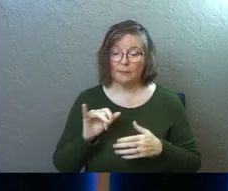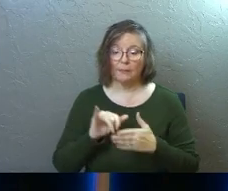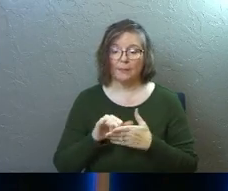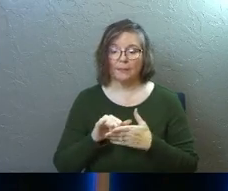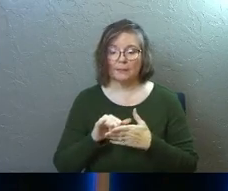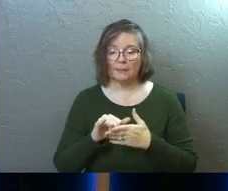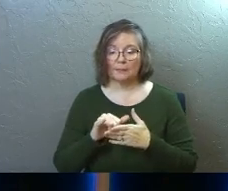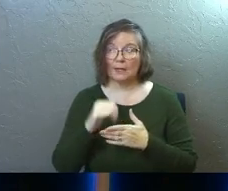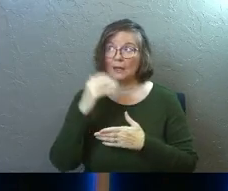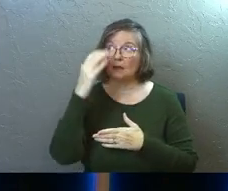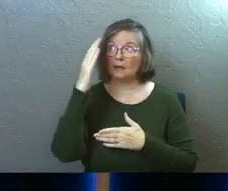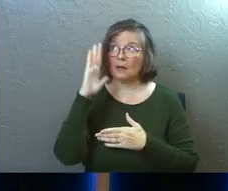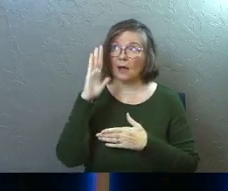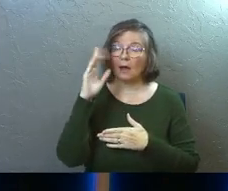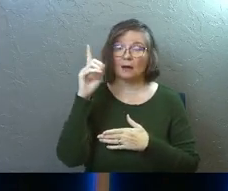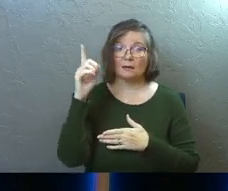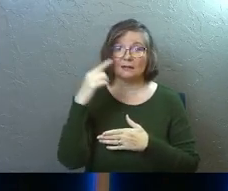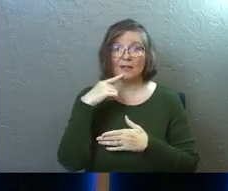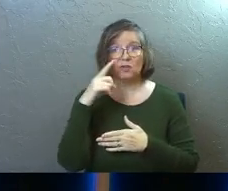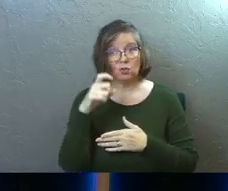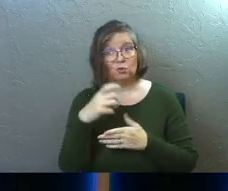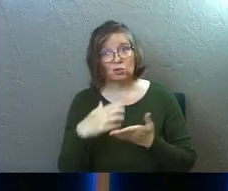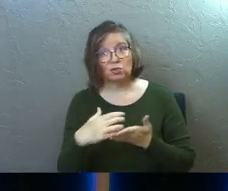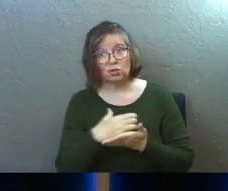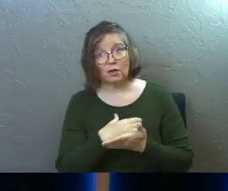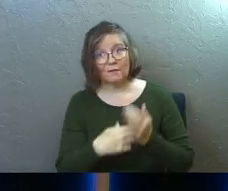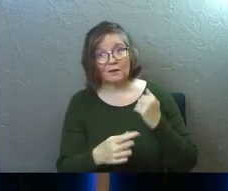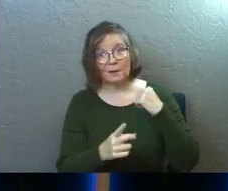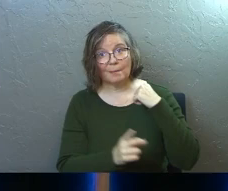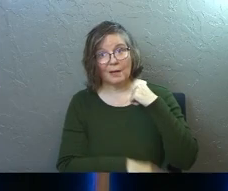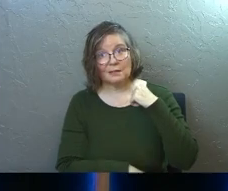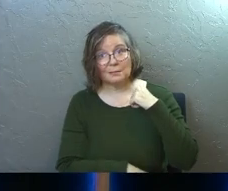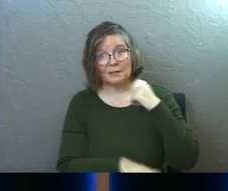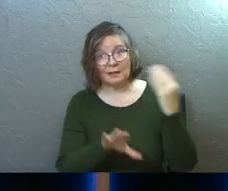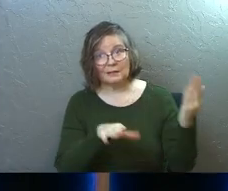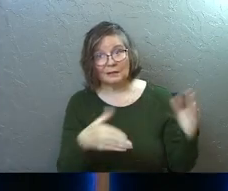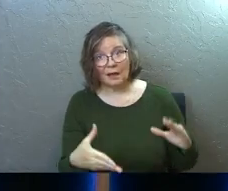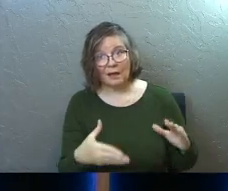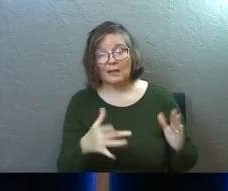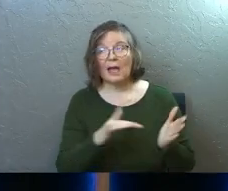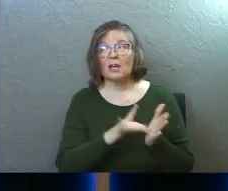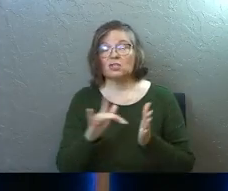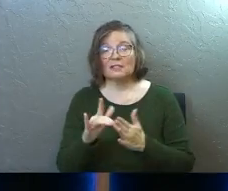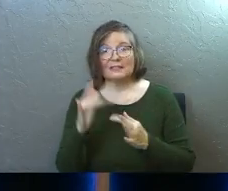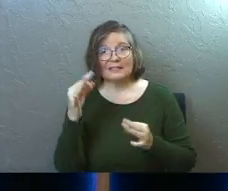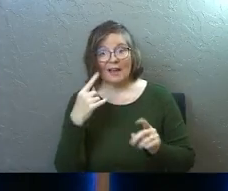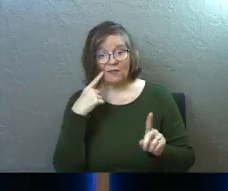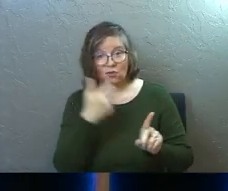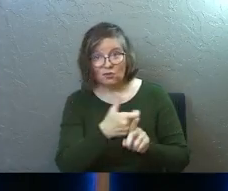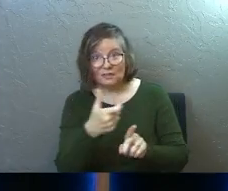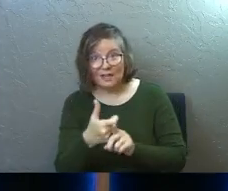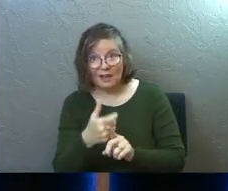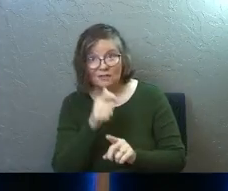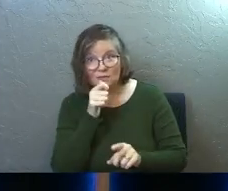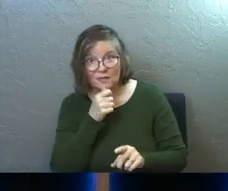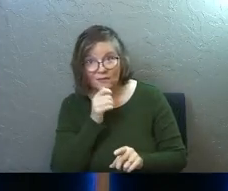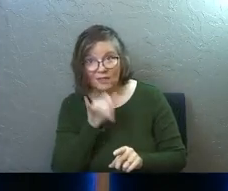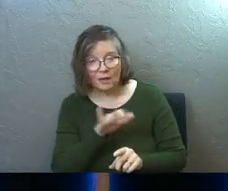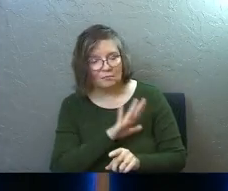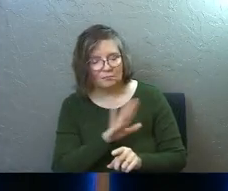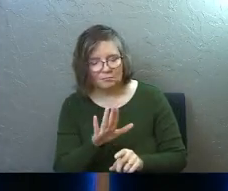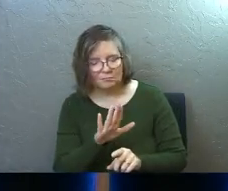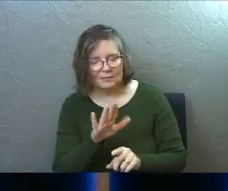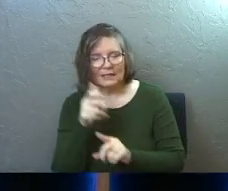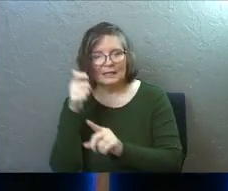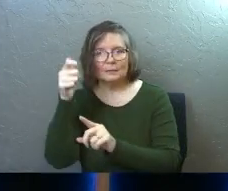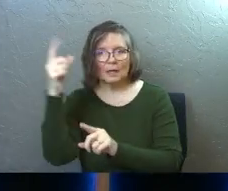that divinely speaking, you deserved capital punishment. Jesus took capital punishment on for you. And